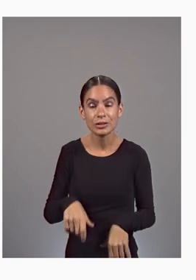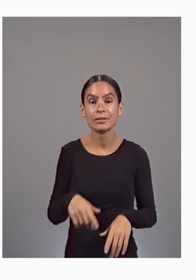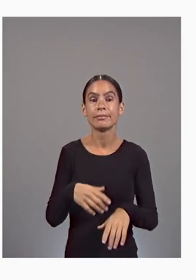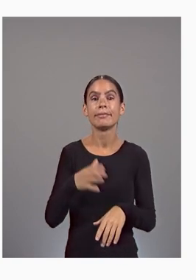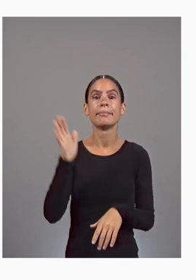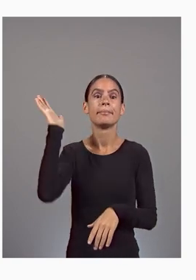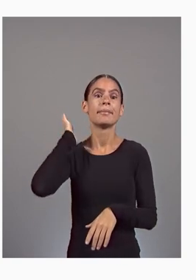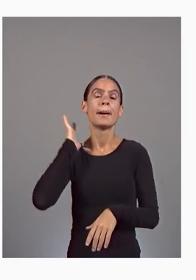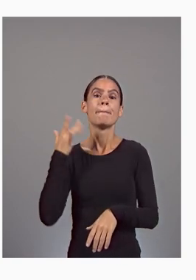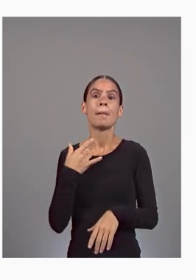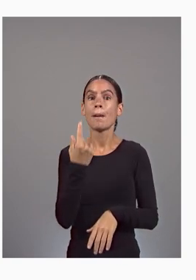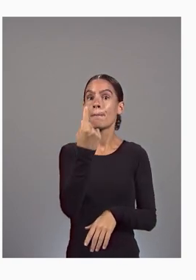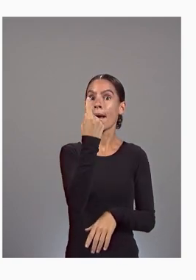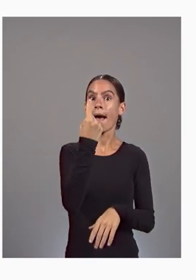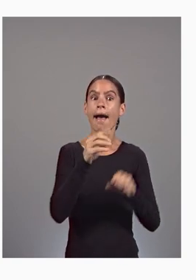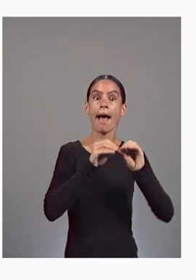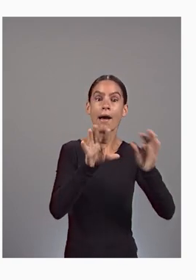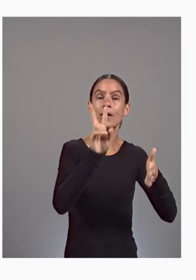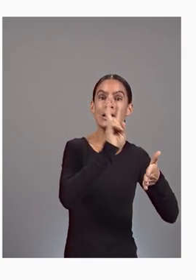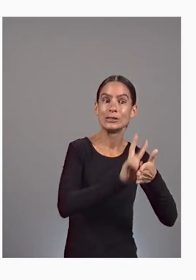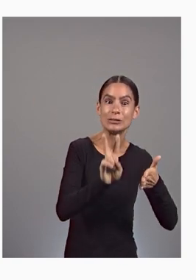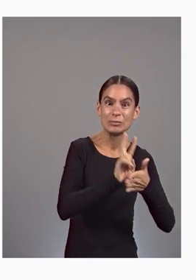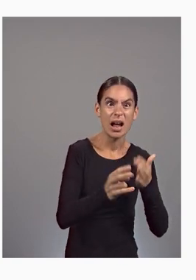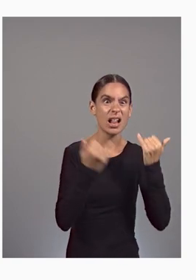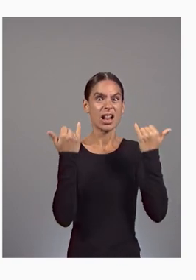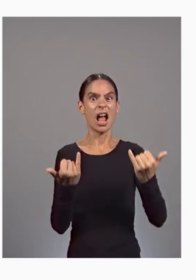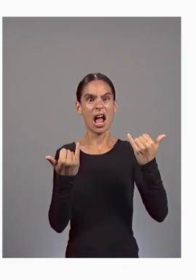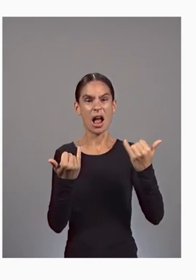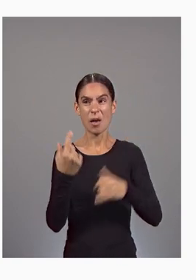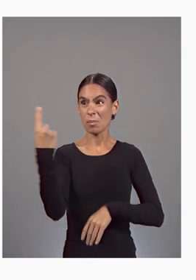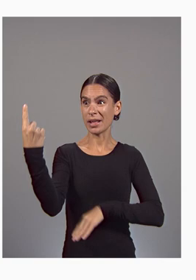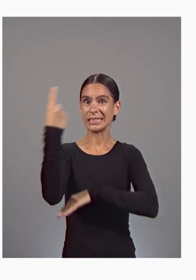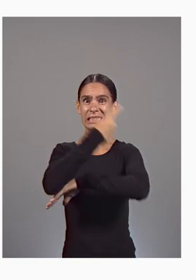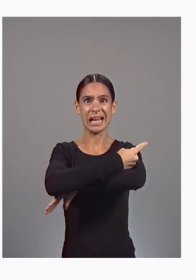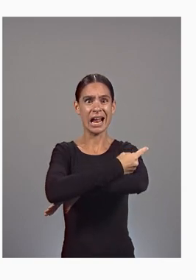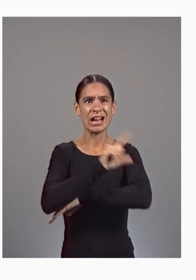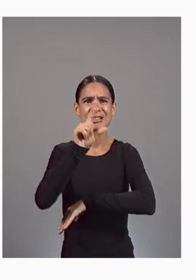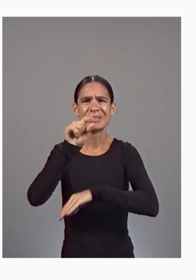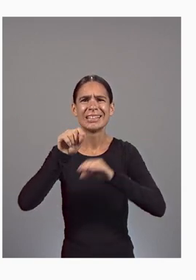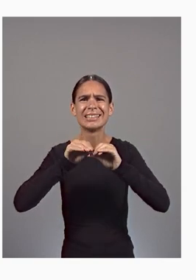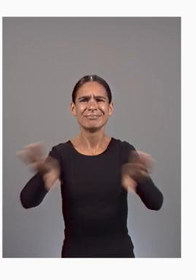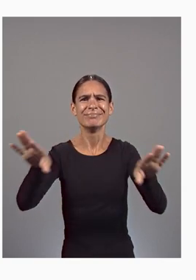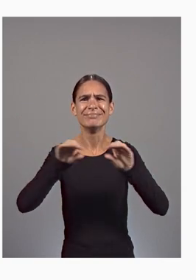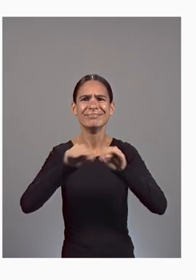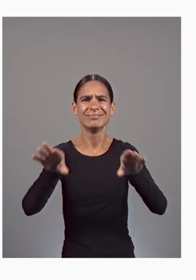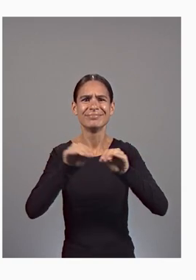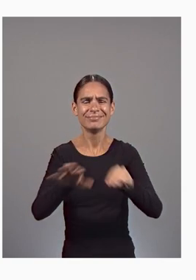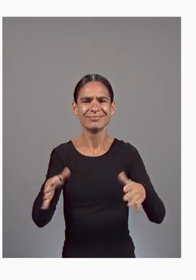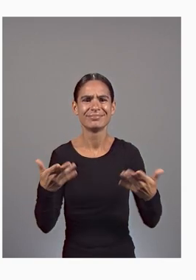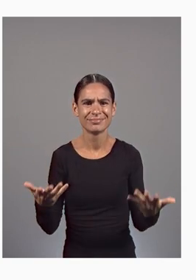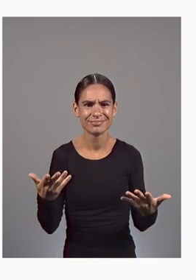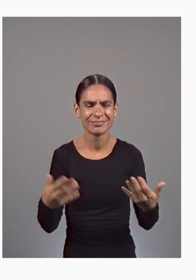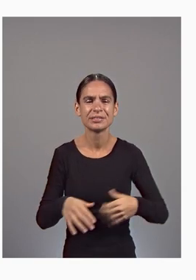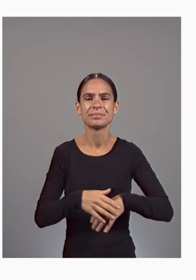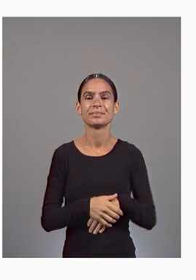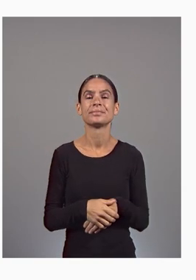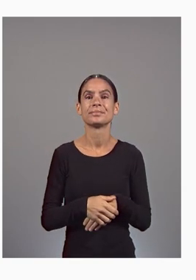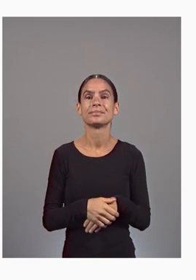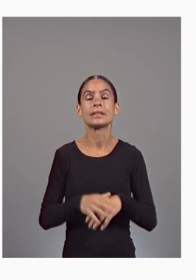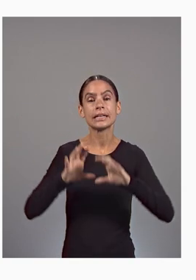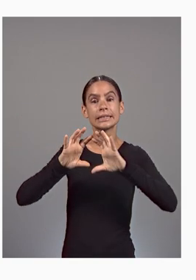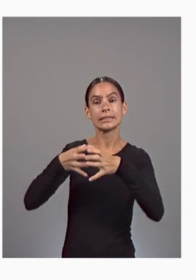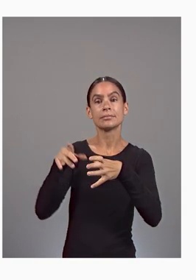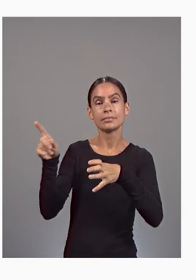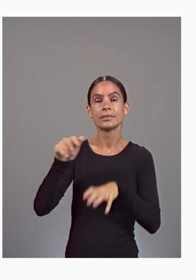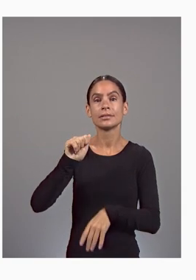weeks to over 20 releases every day. The team at Allstate built an application